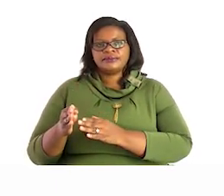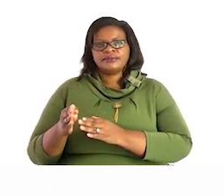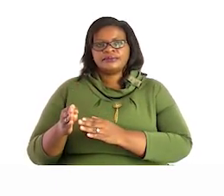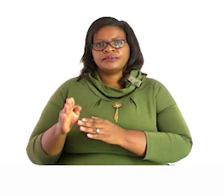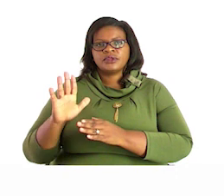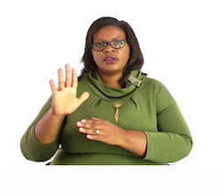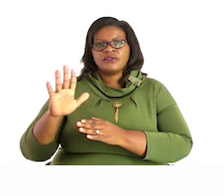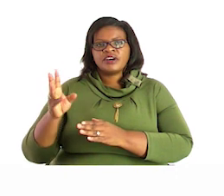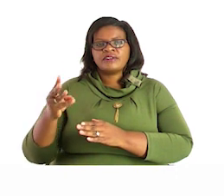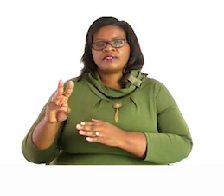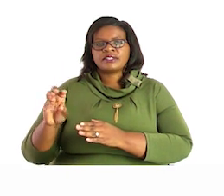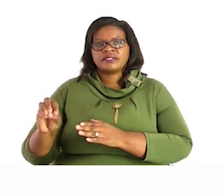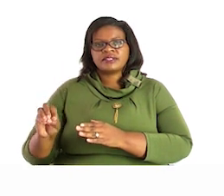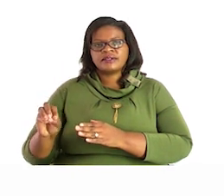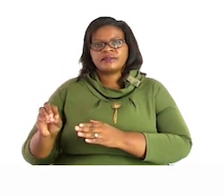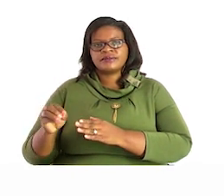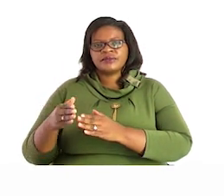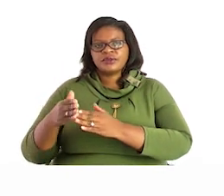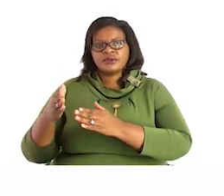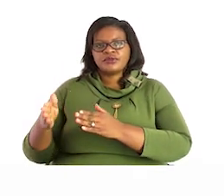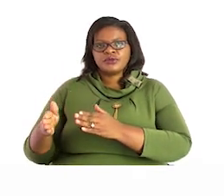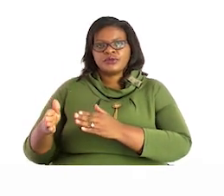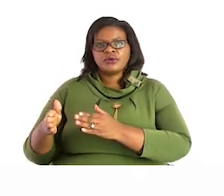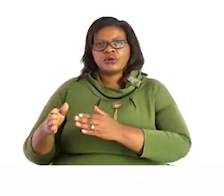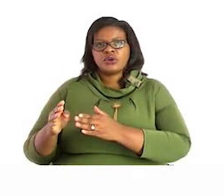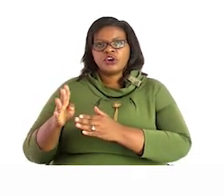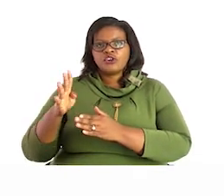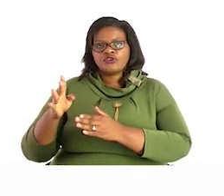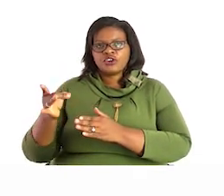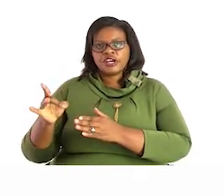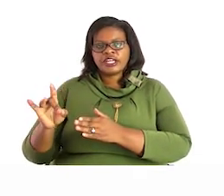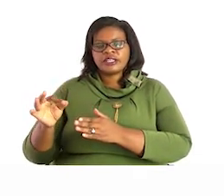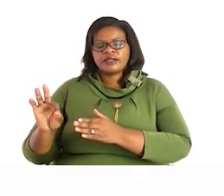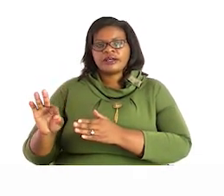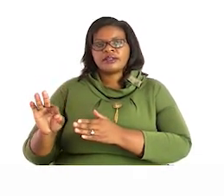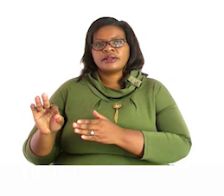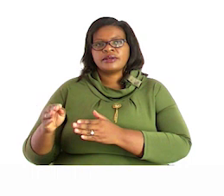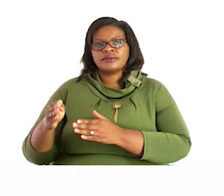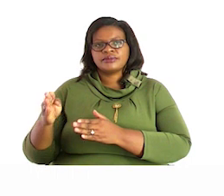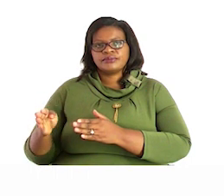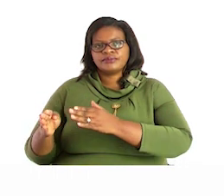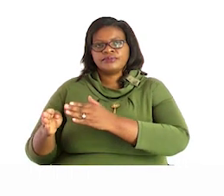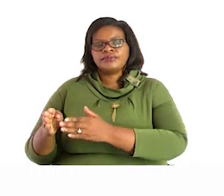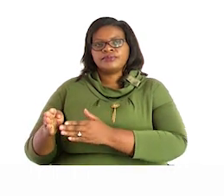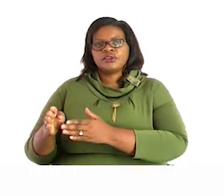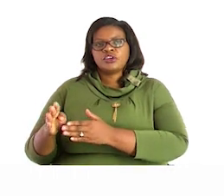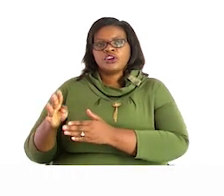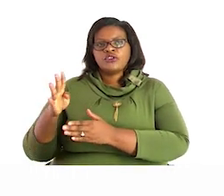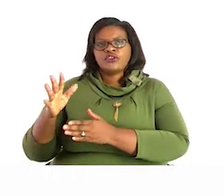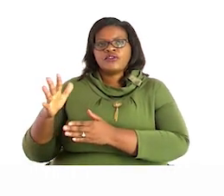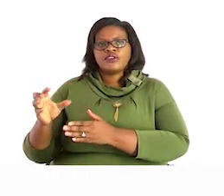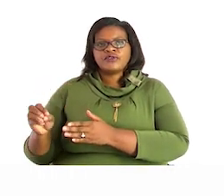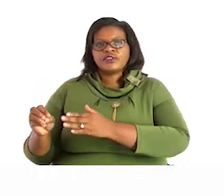599 560 followed by 489 then we got 450 the last